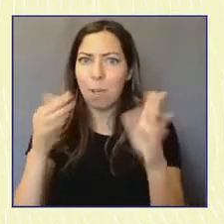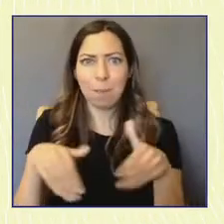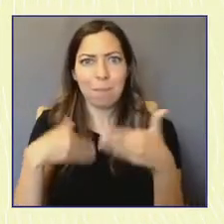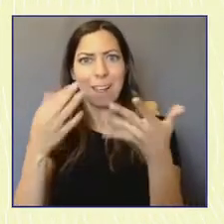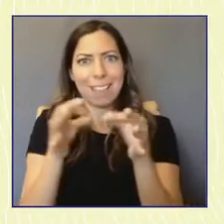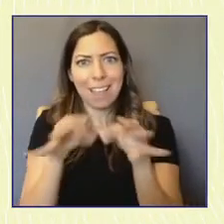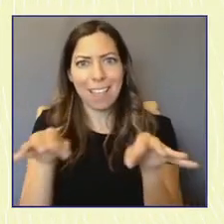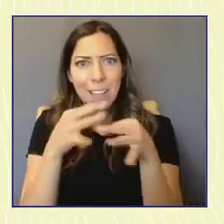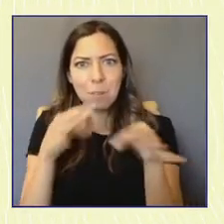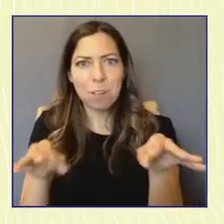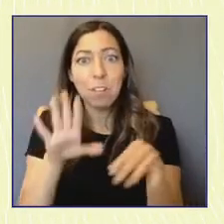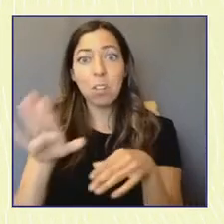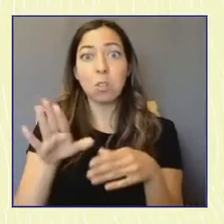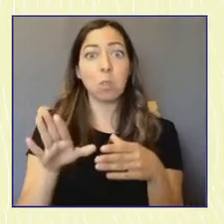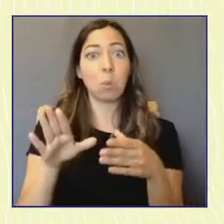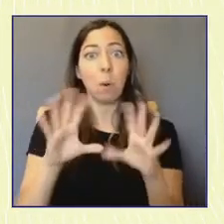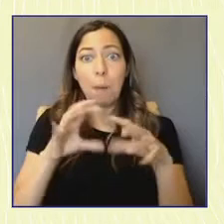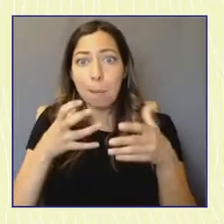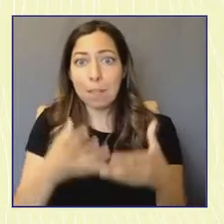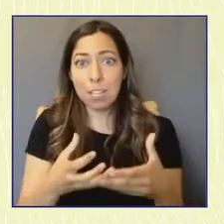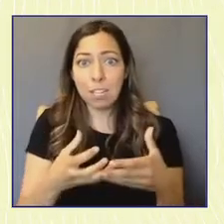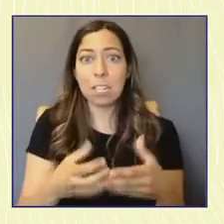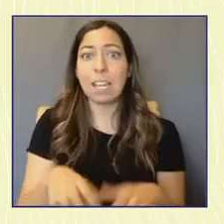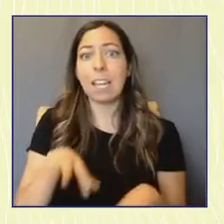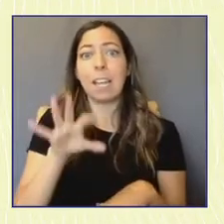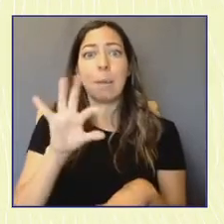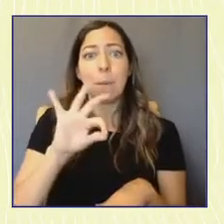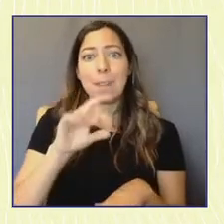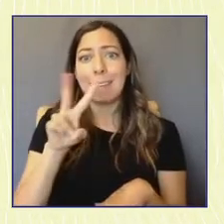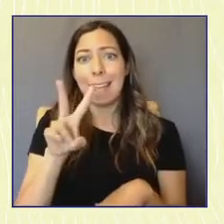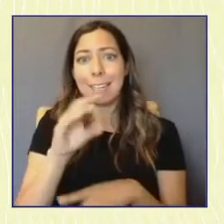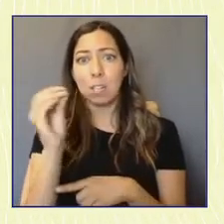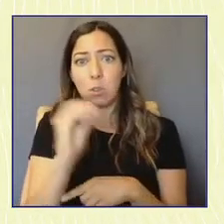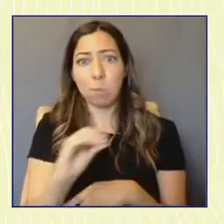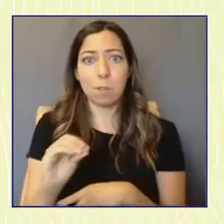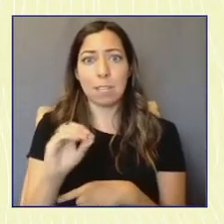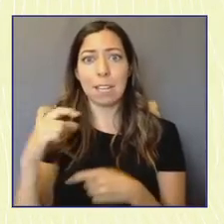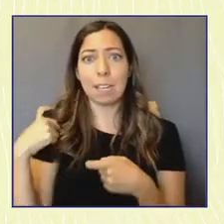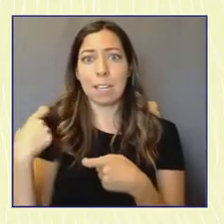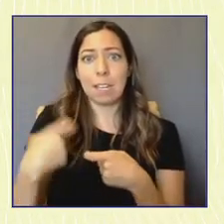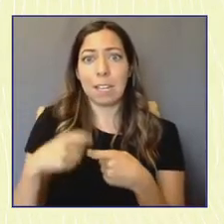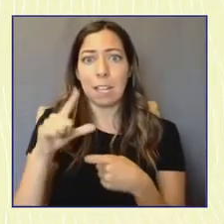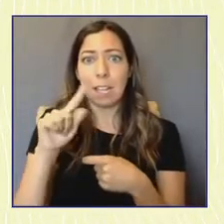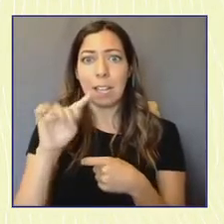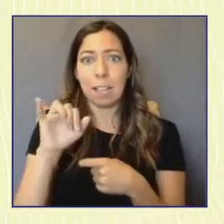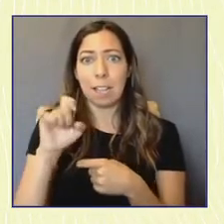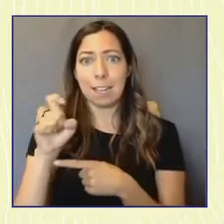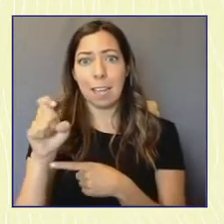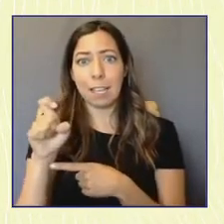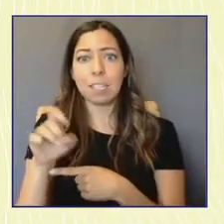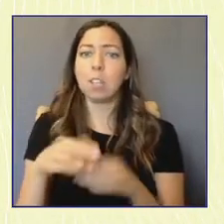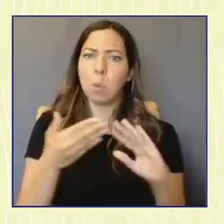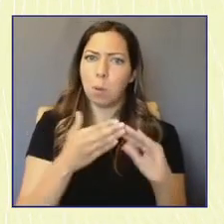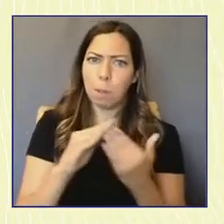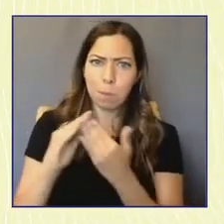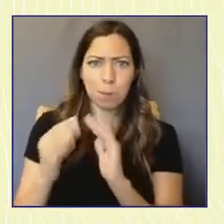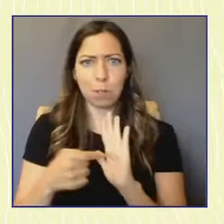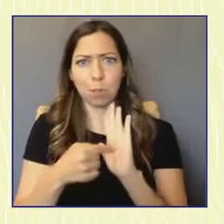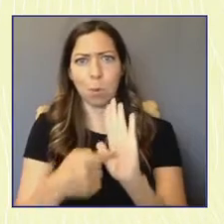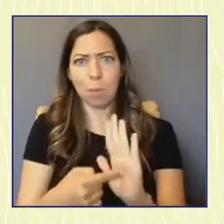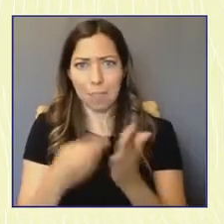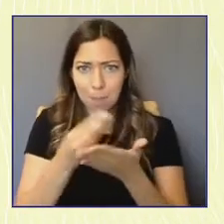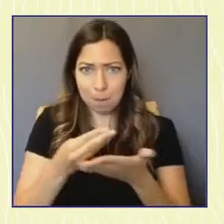92% Latinx, your materials should reflect that, and your community should reflect that, and the things that you're putting out should reflect that.